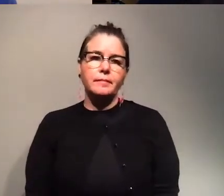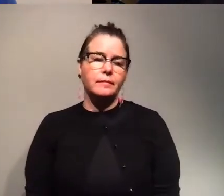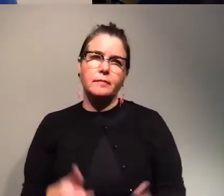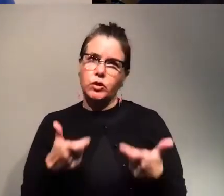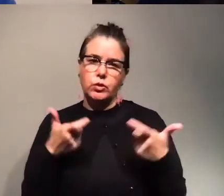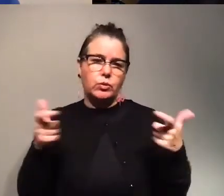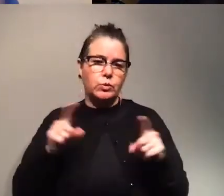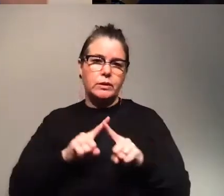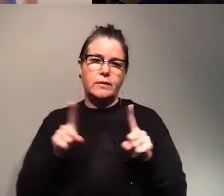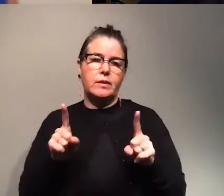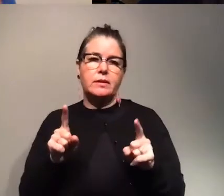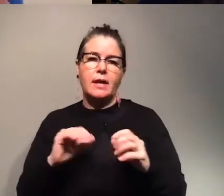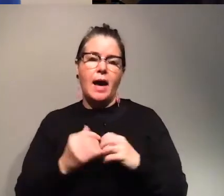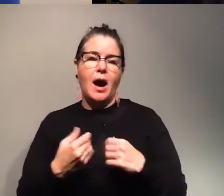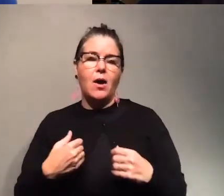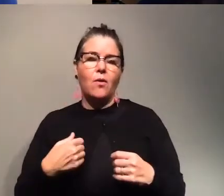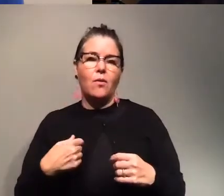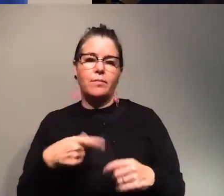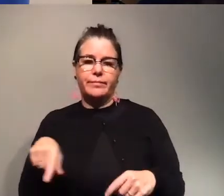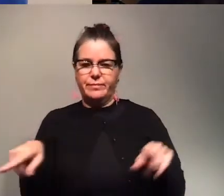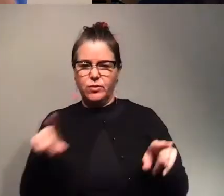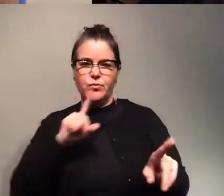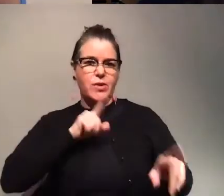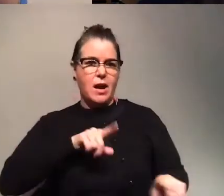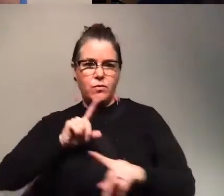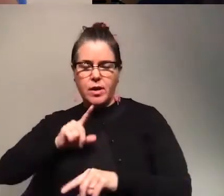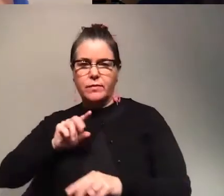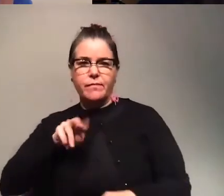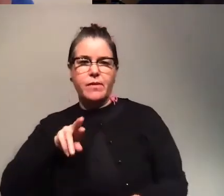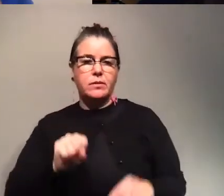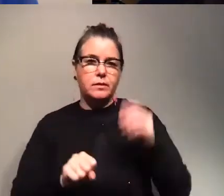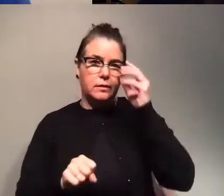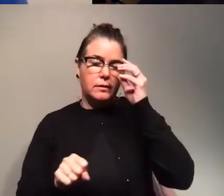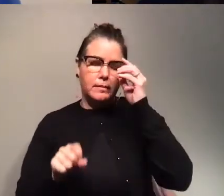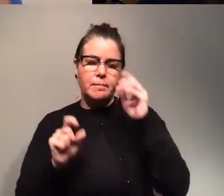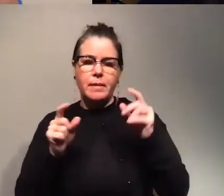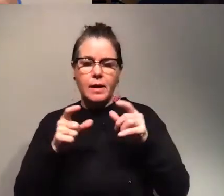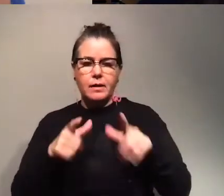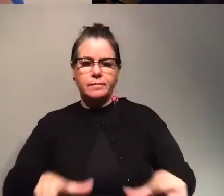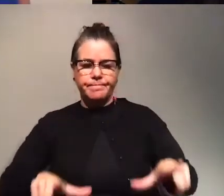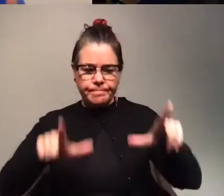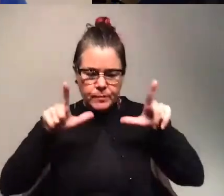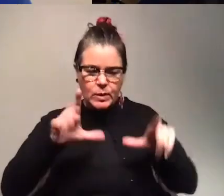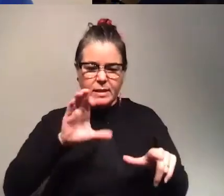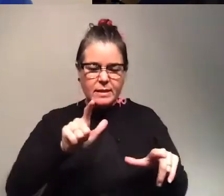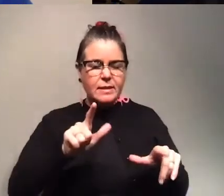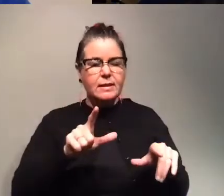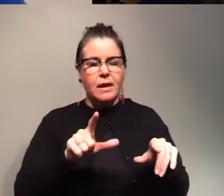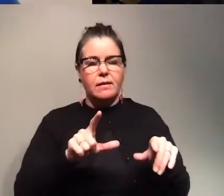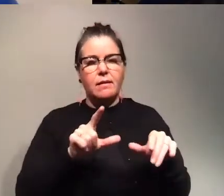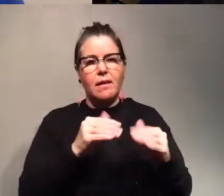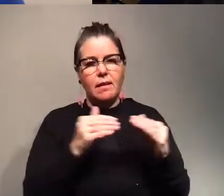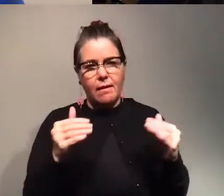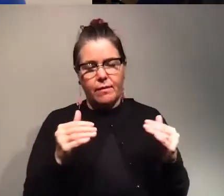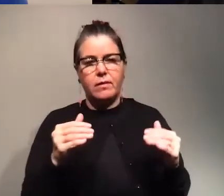in how we will react to the viruses. But when we go to a more cellular level, like for example, in my case that I studied